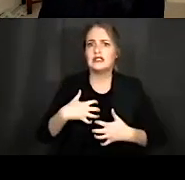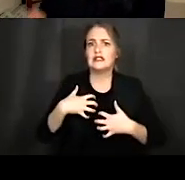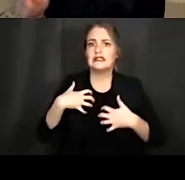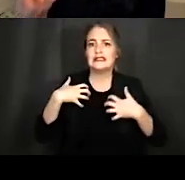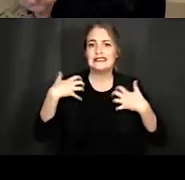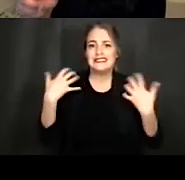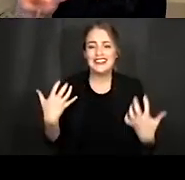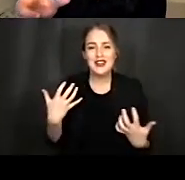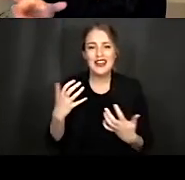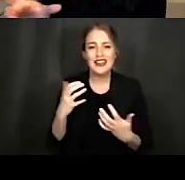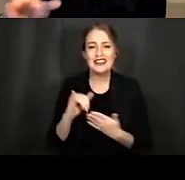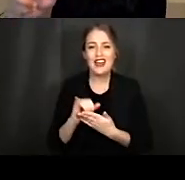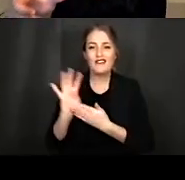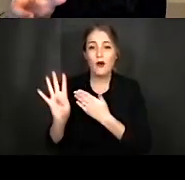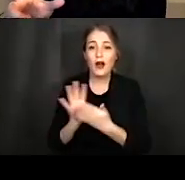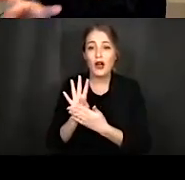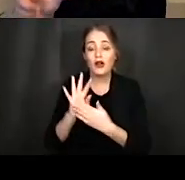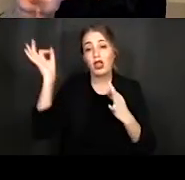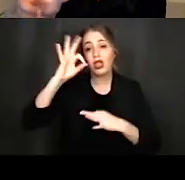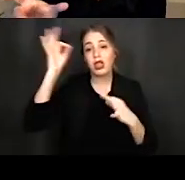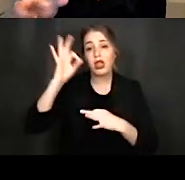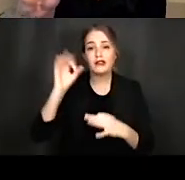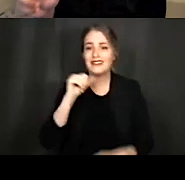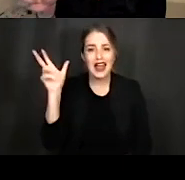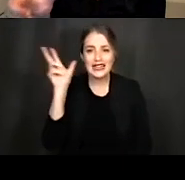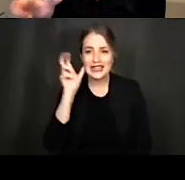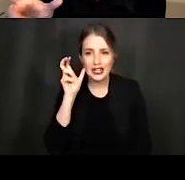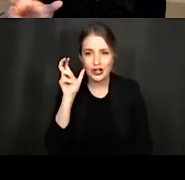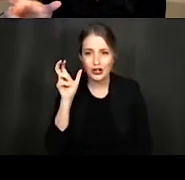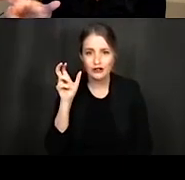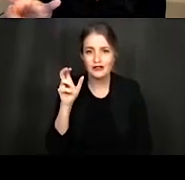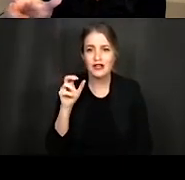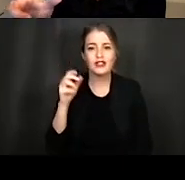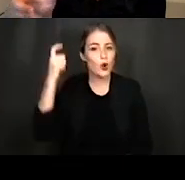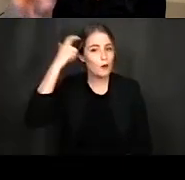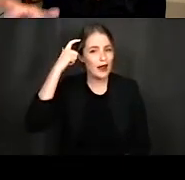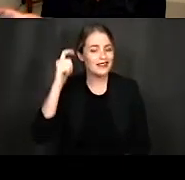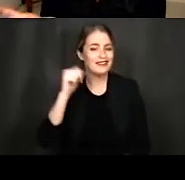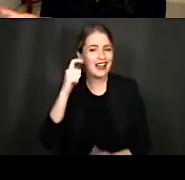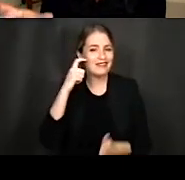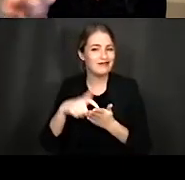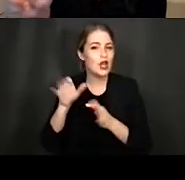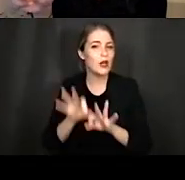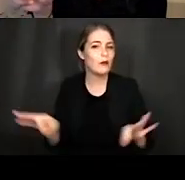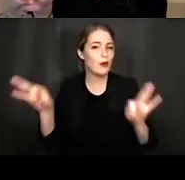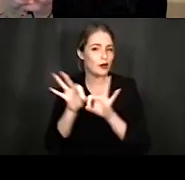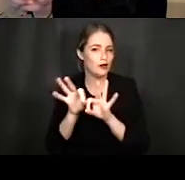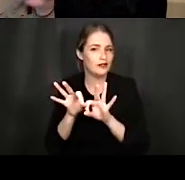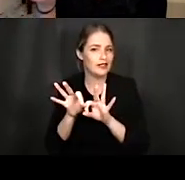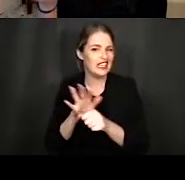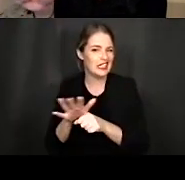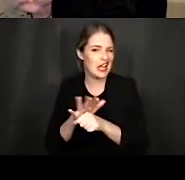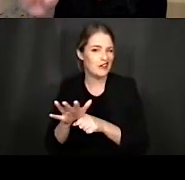But it's those four hours where you didn't realize, or it wasn't deemed important enough for you, um,